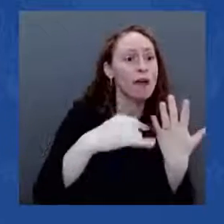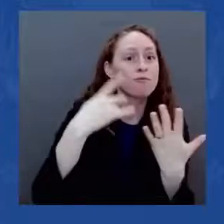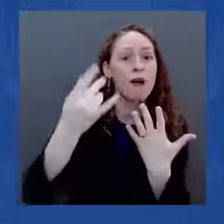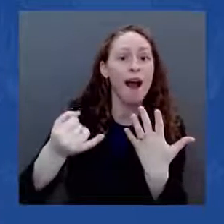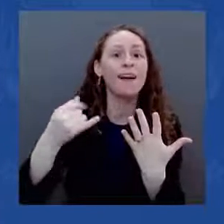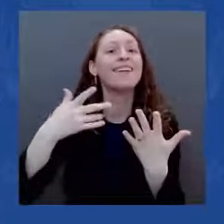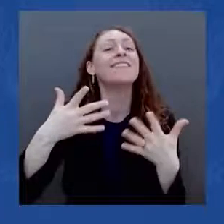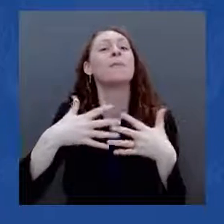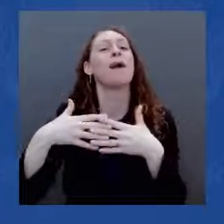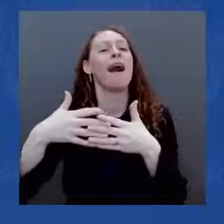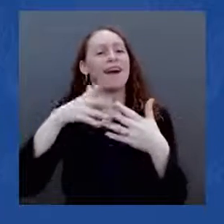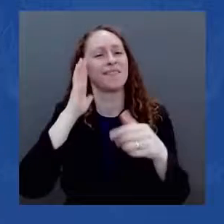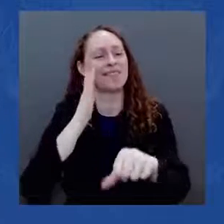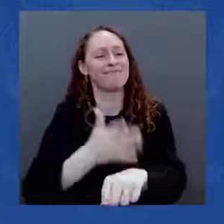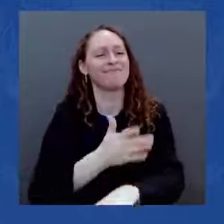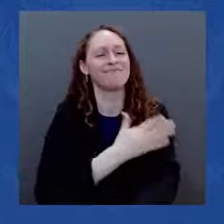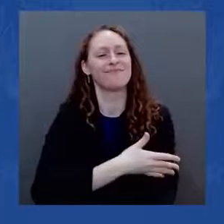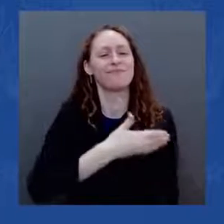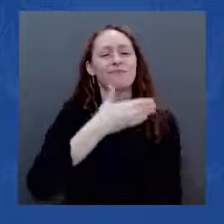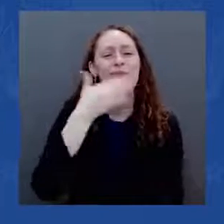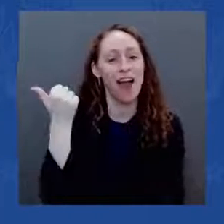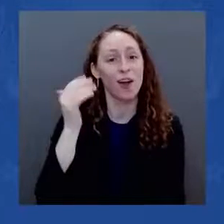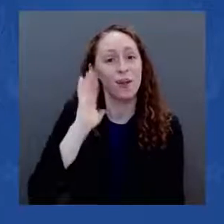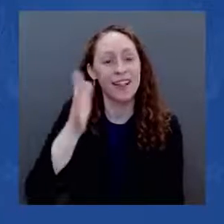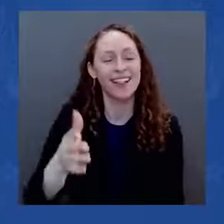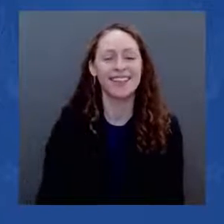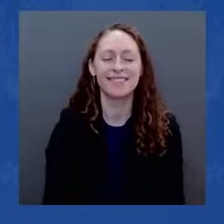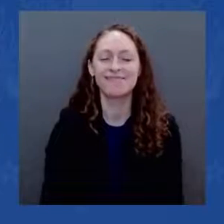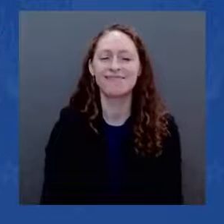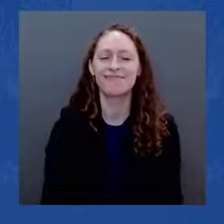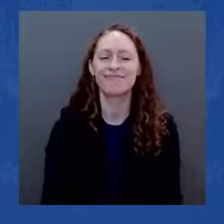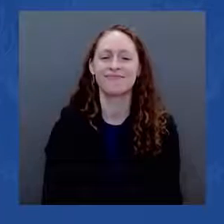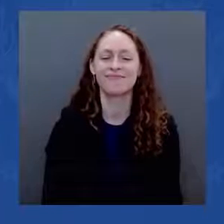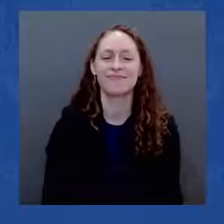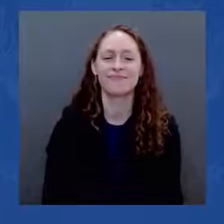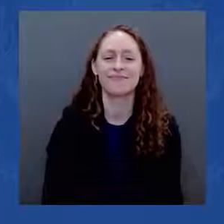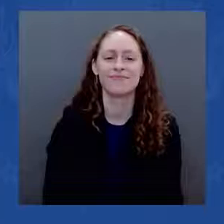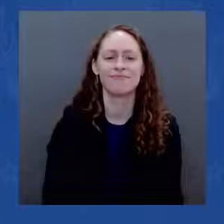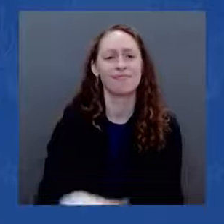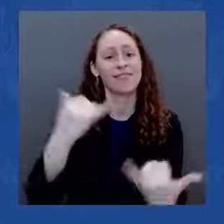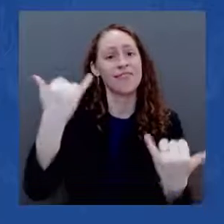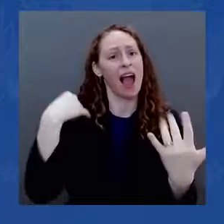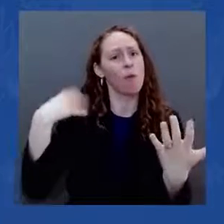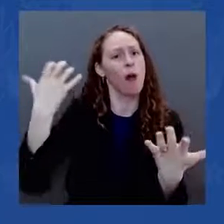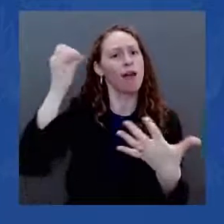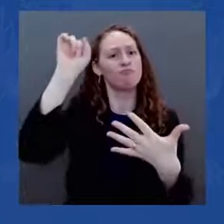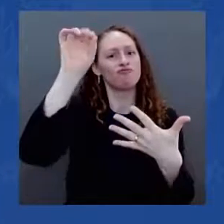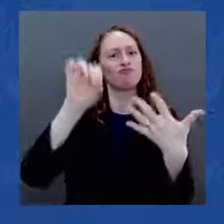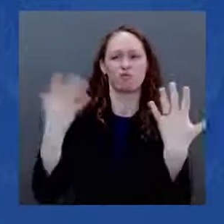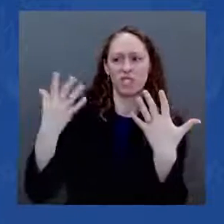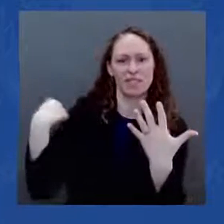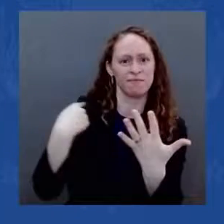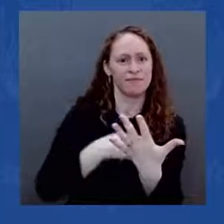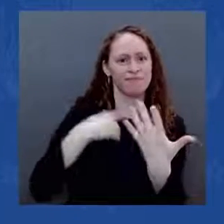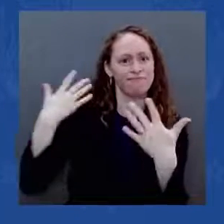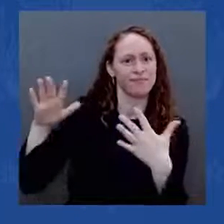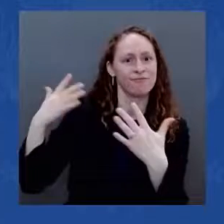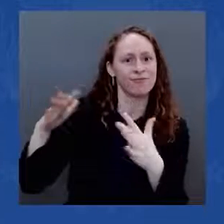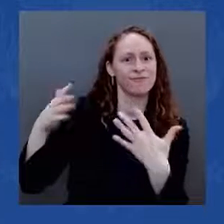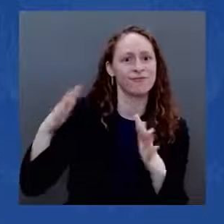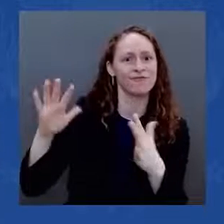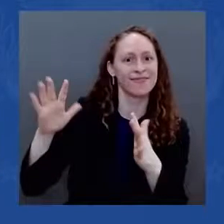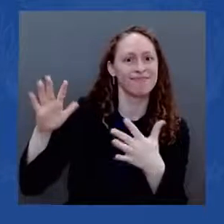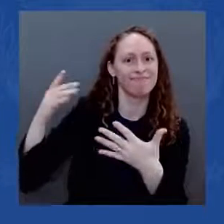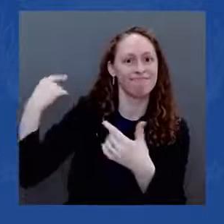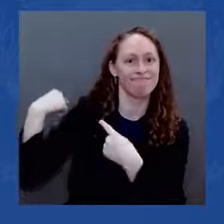make a big announcement as well. Here's some of what we've done so far. The Department of Transportation has released